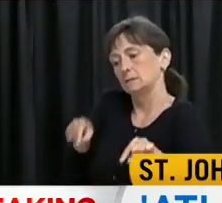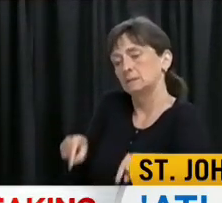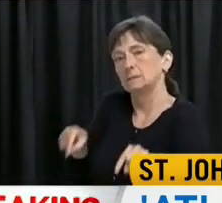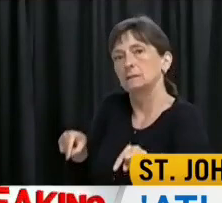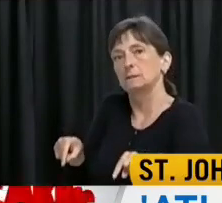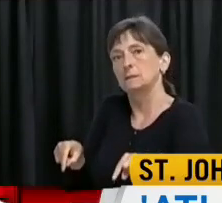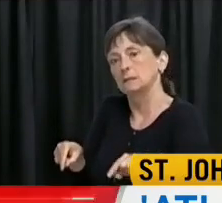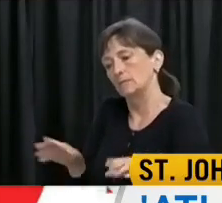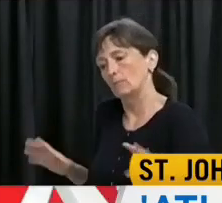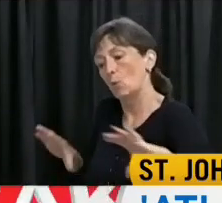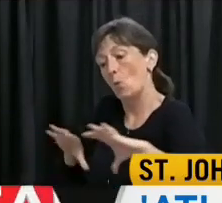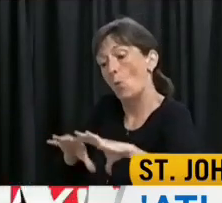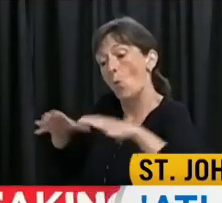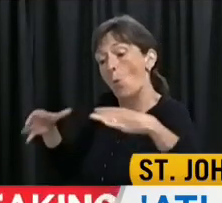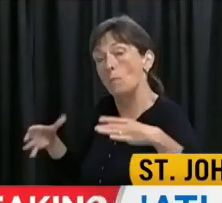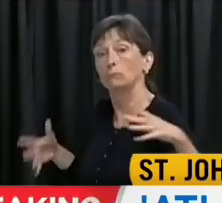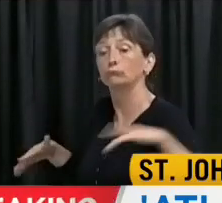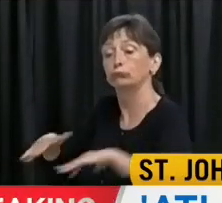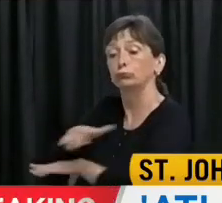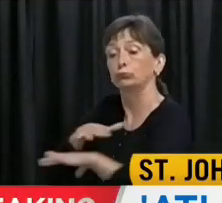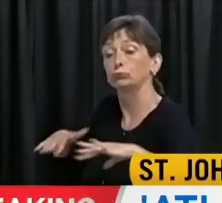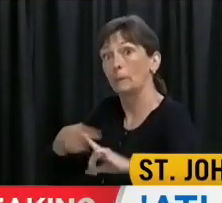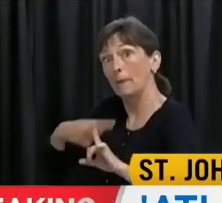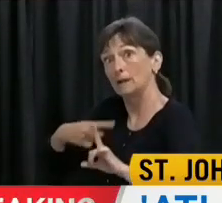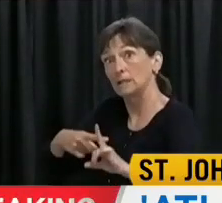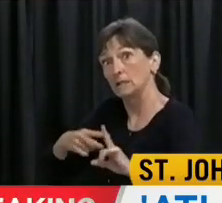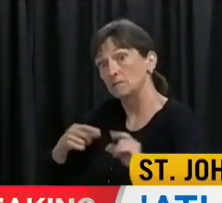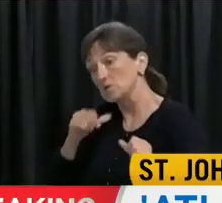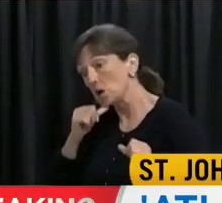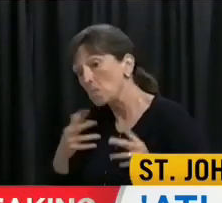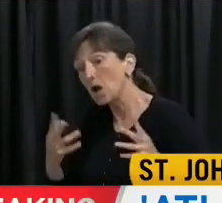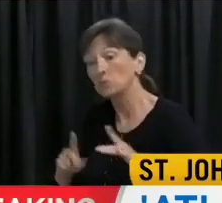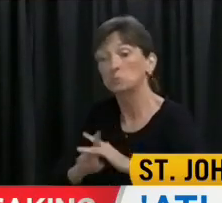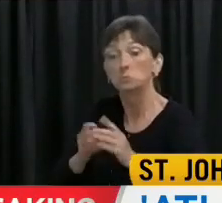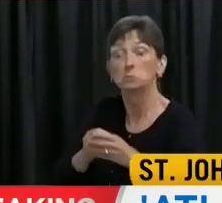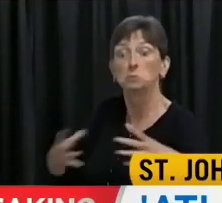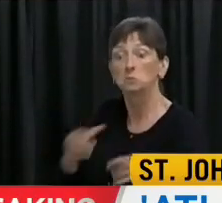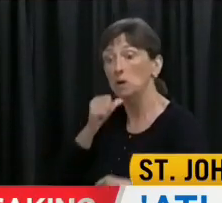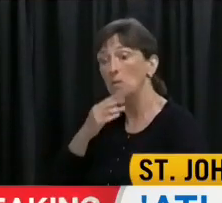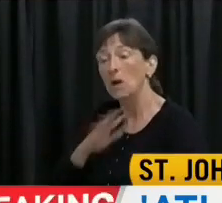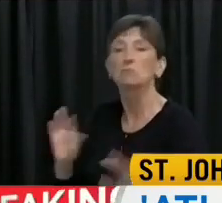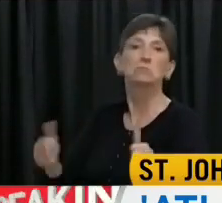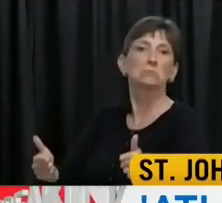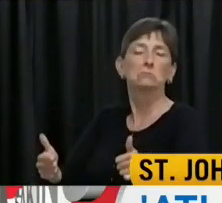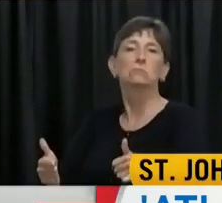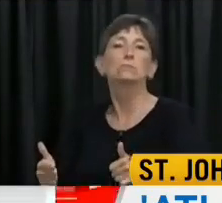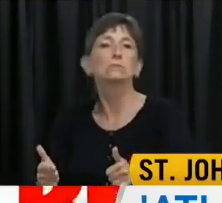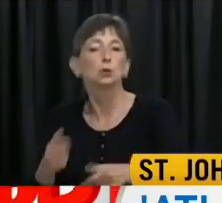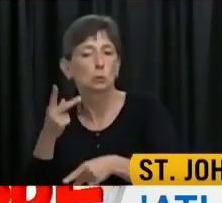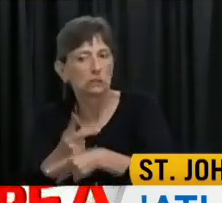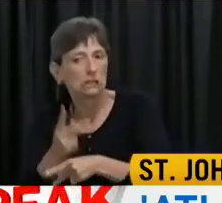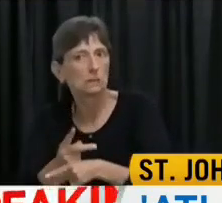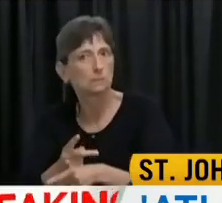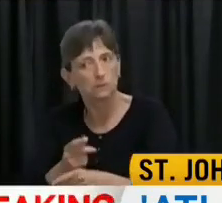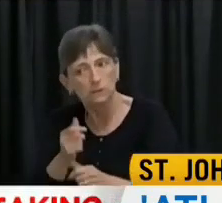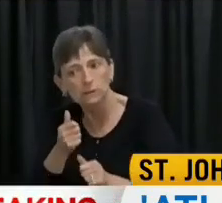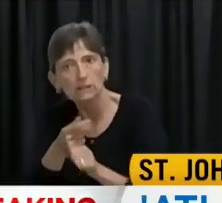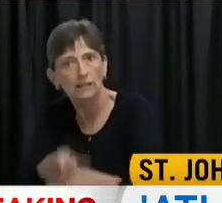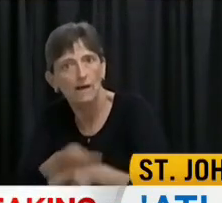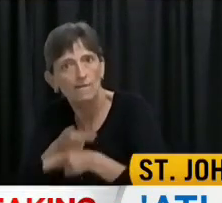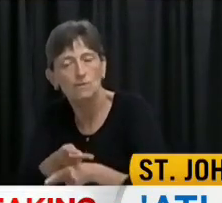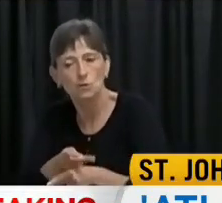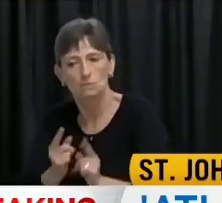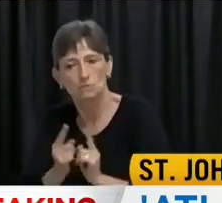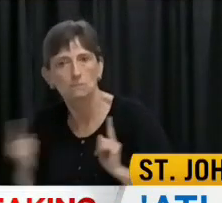July 17th. So in order for this to work, we must have to maintain good public health measures. We will never